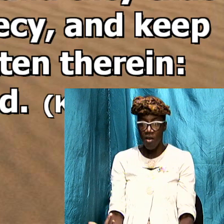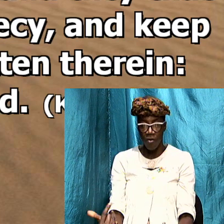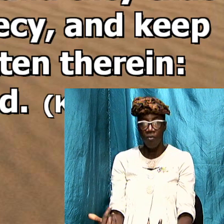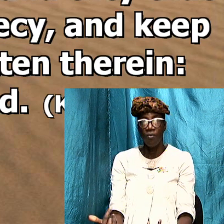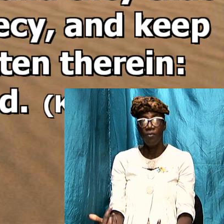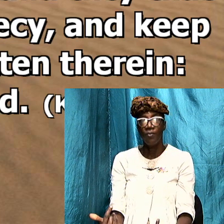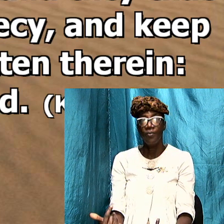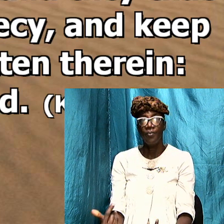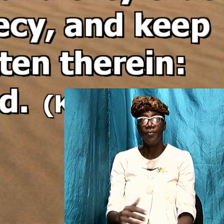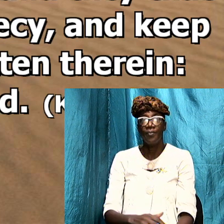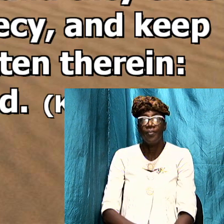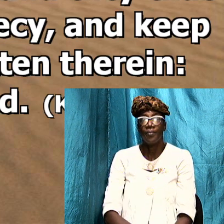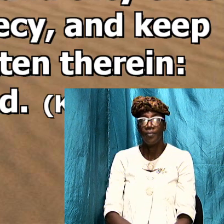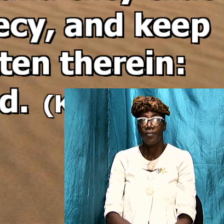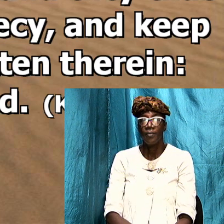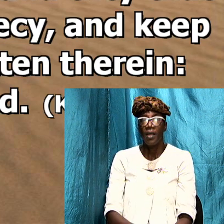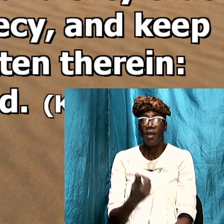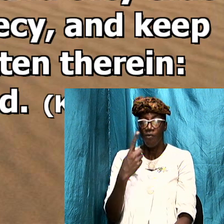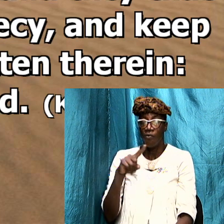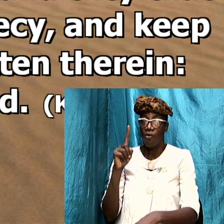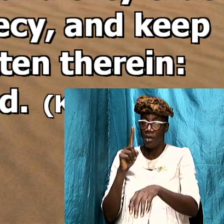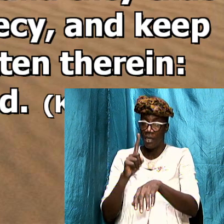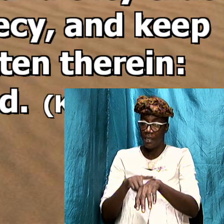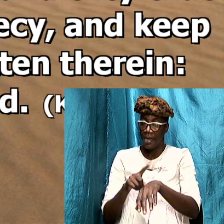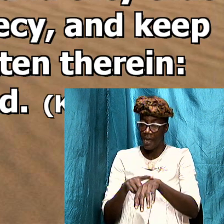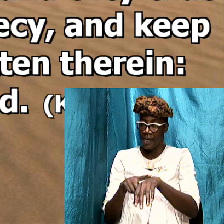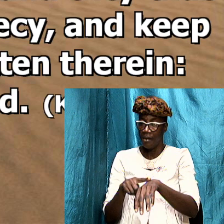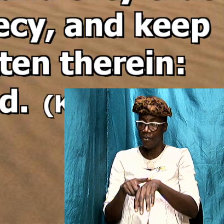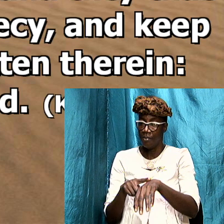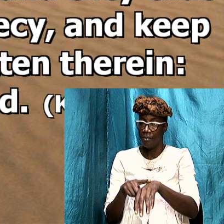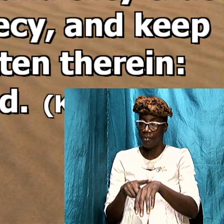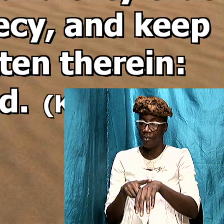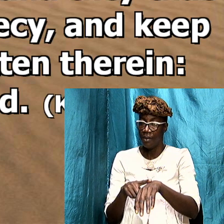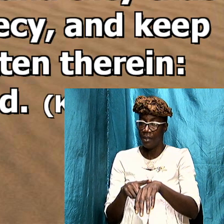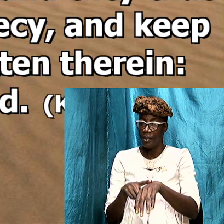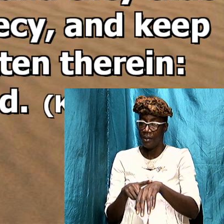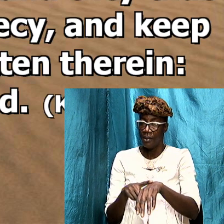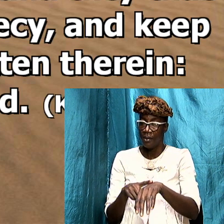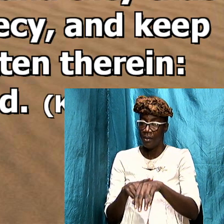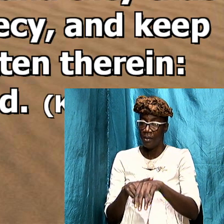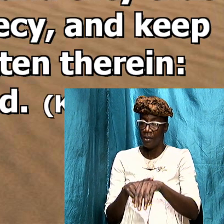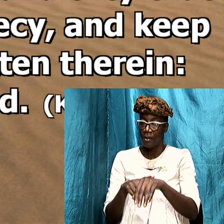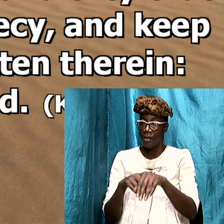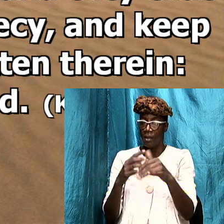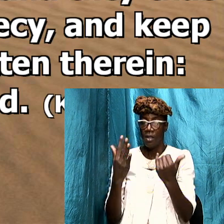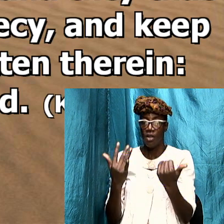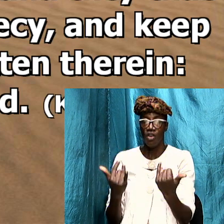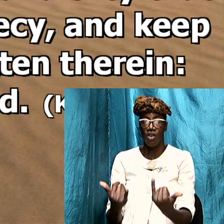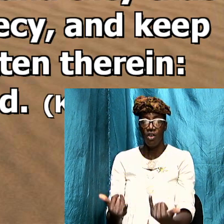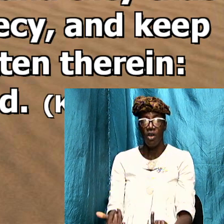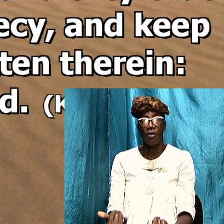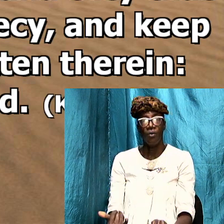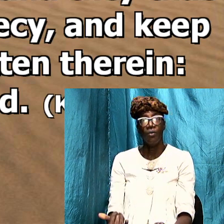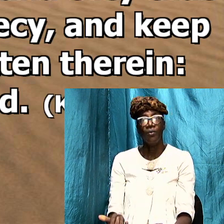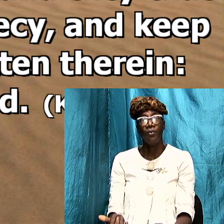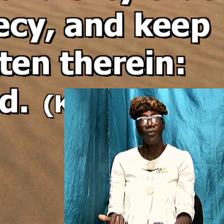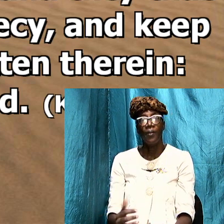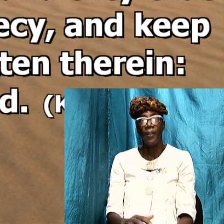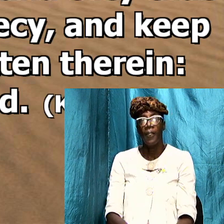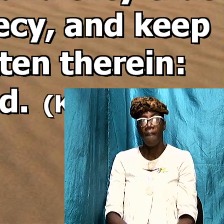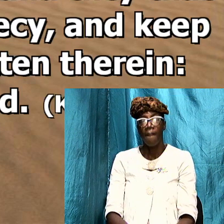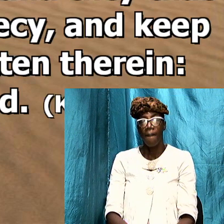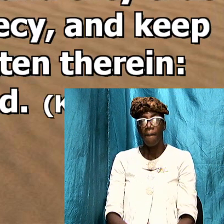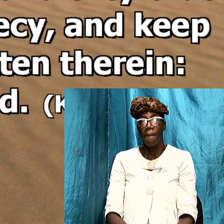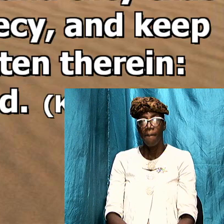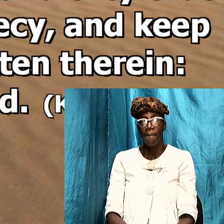for the time is at hand brothers